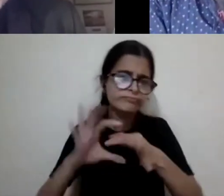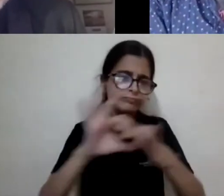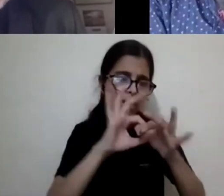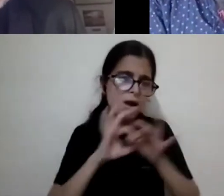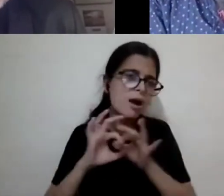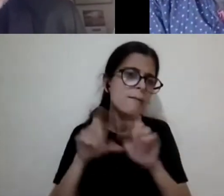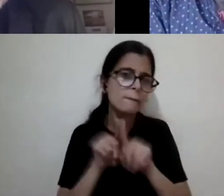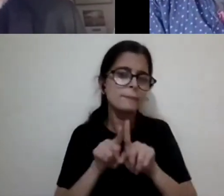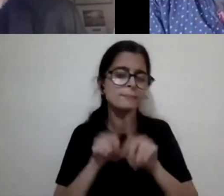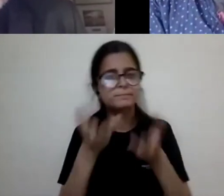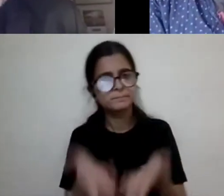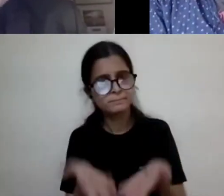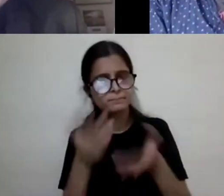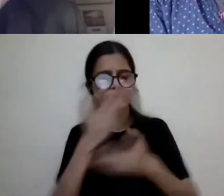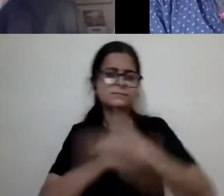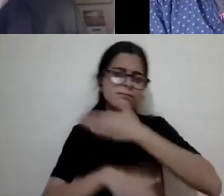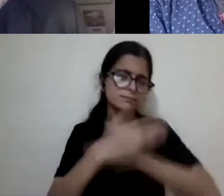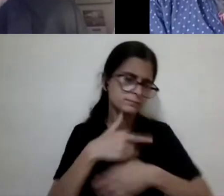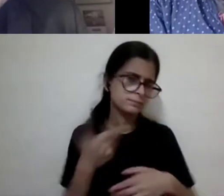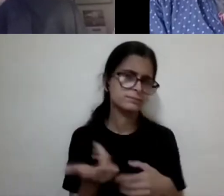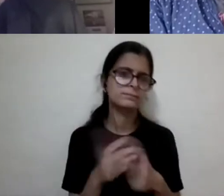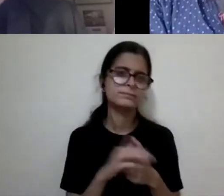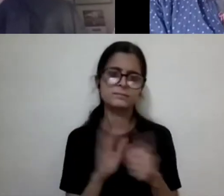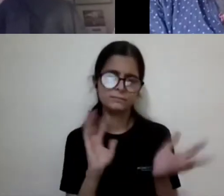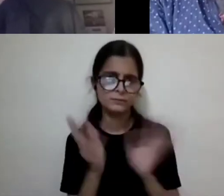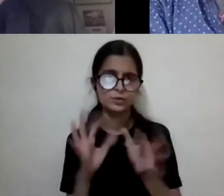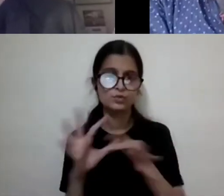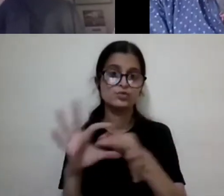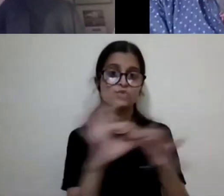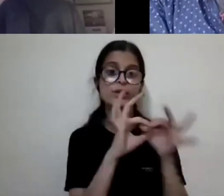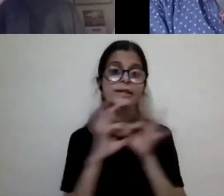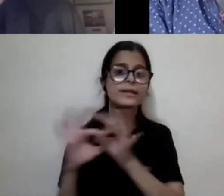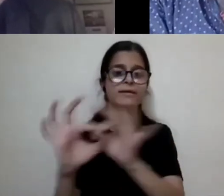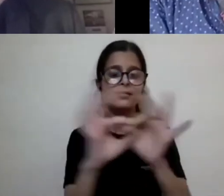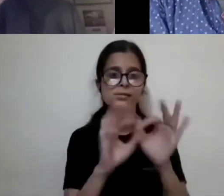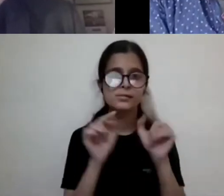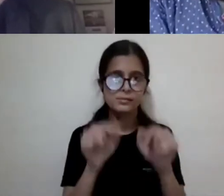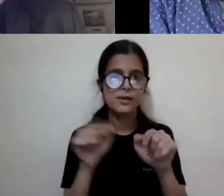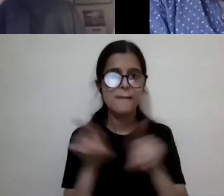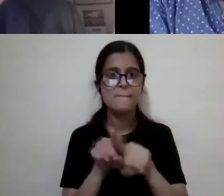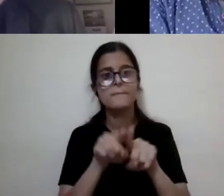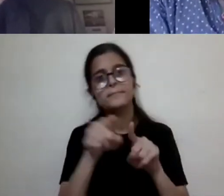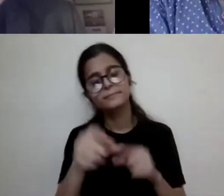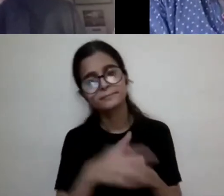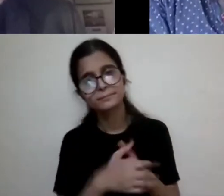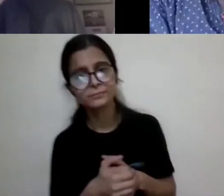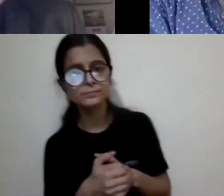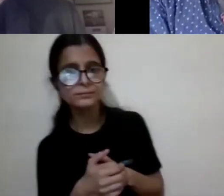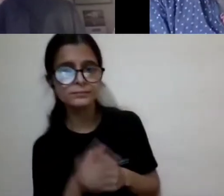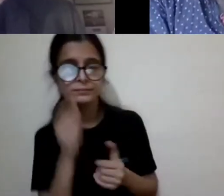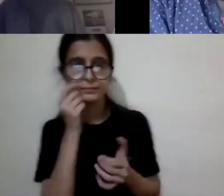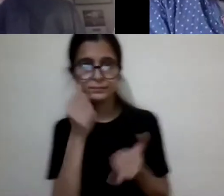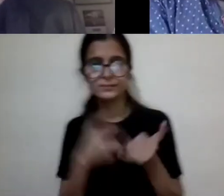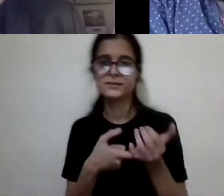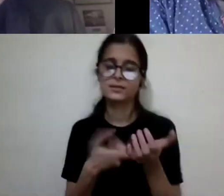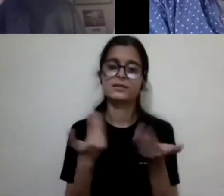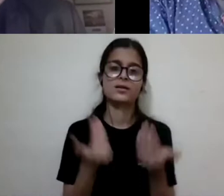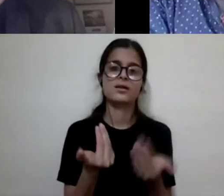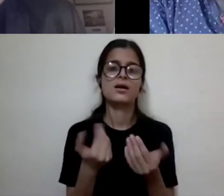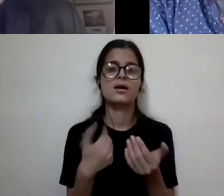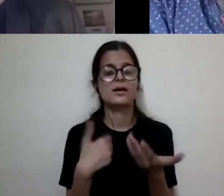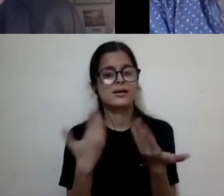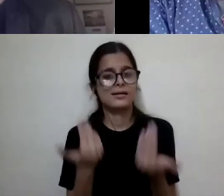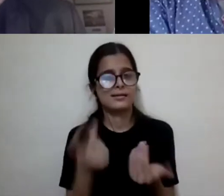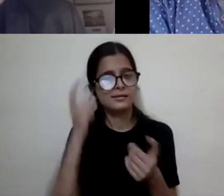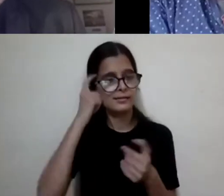this disability world community. Thank you. I think we are running out of time. So I'll take just one last